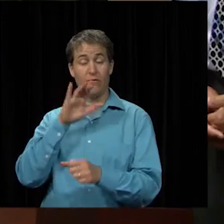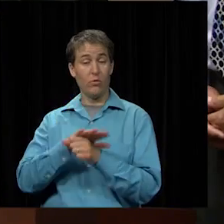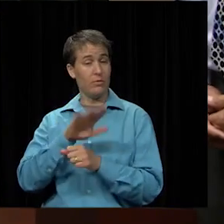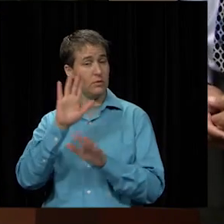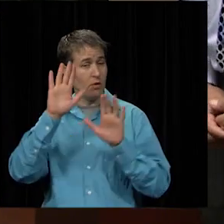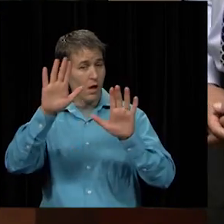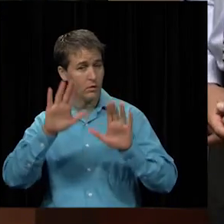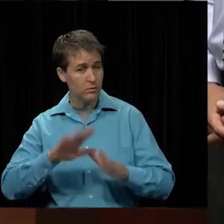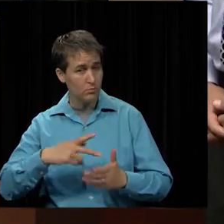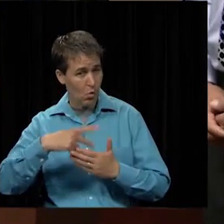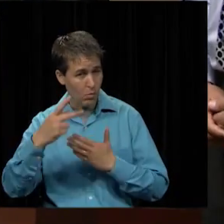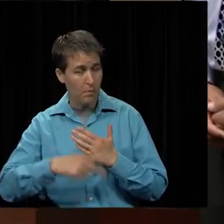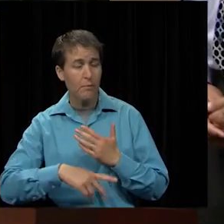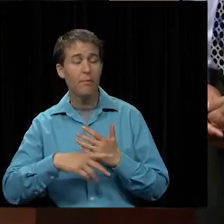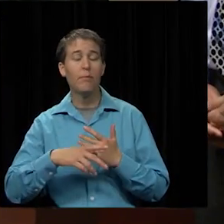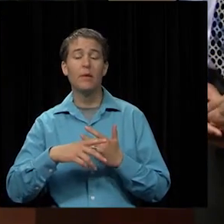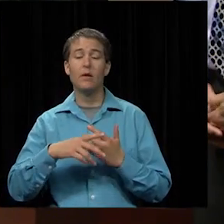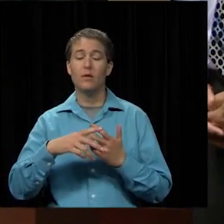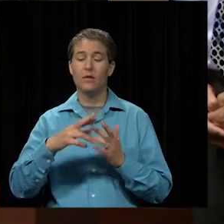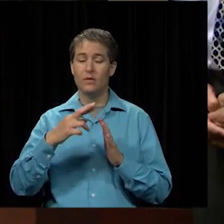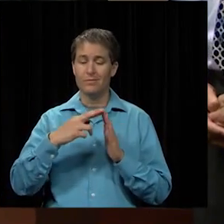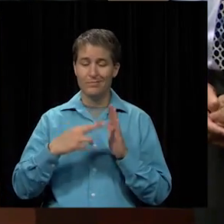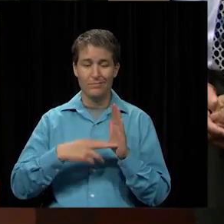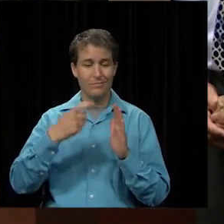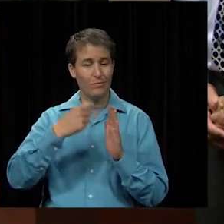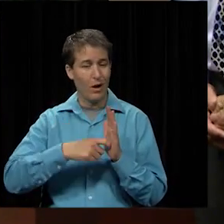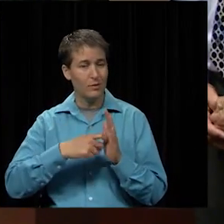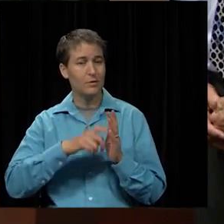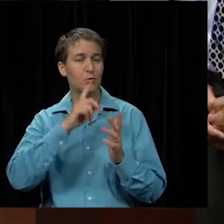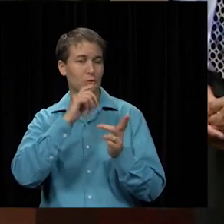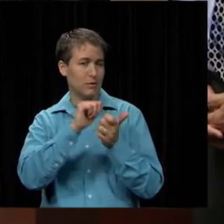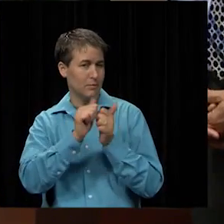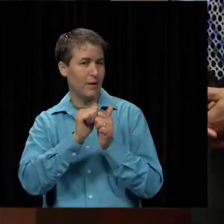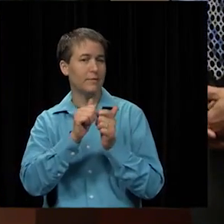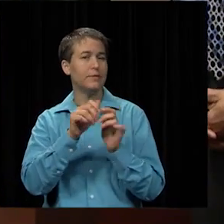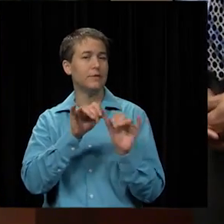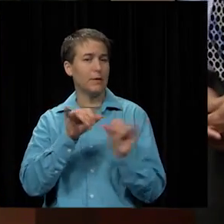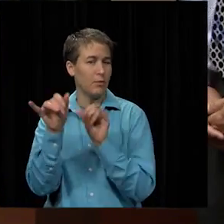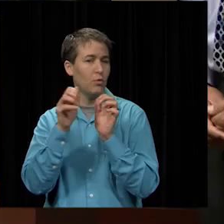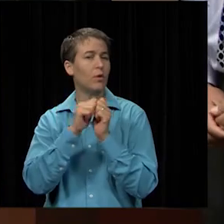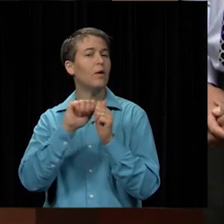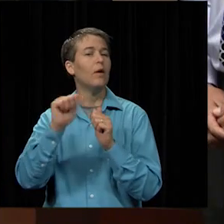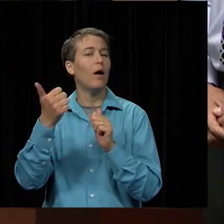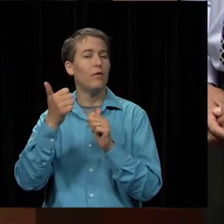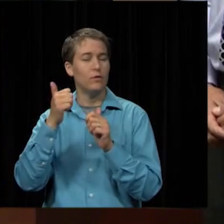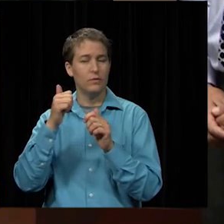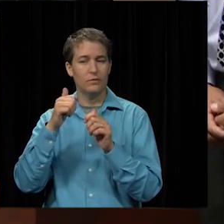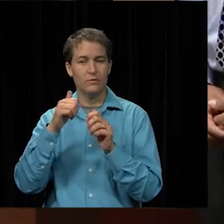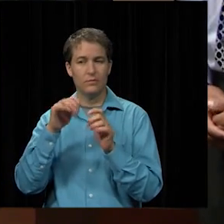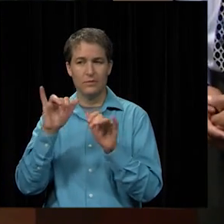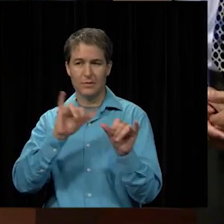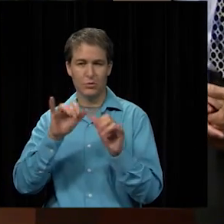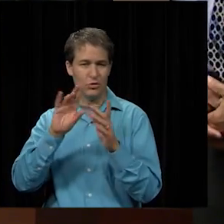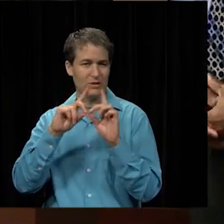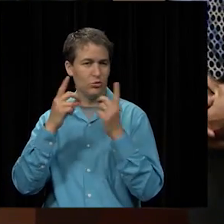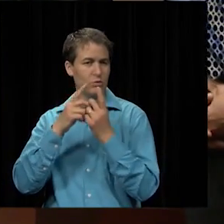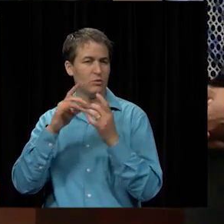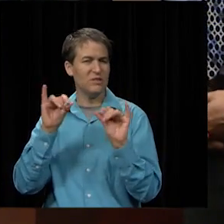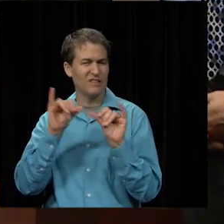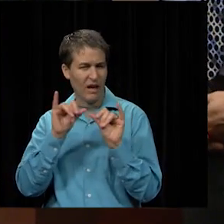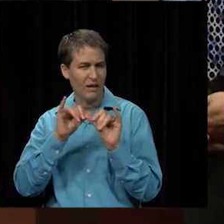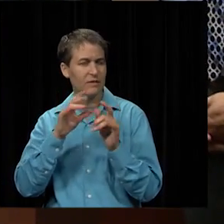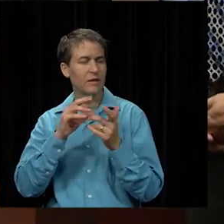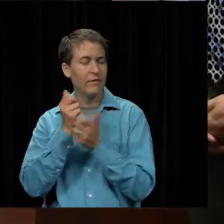excellent program. The terms of condition and pricing is very competitive with similar districts of this size and makeup. So it's,